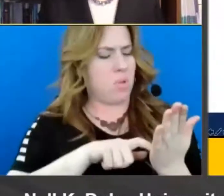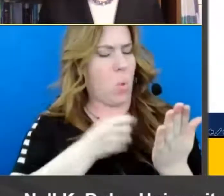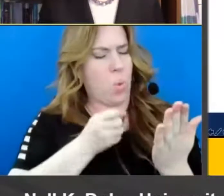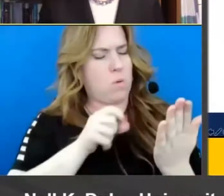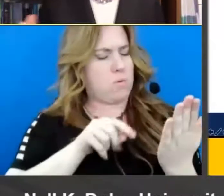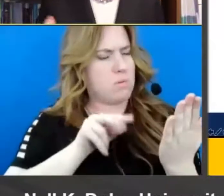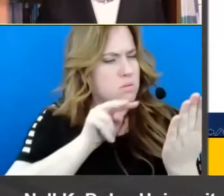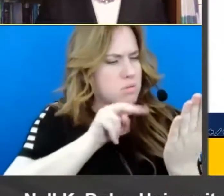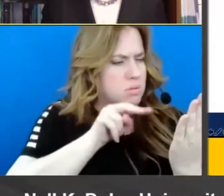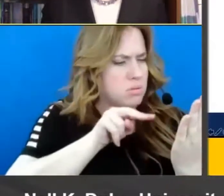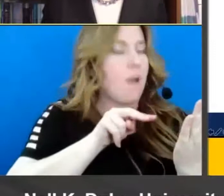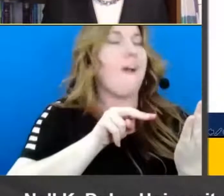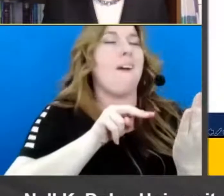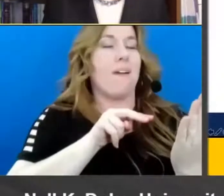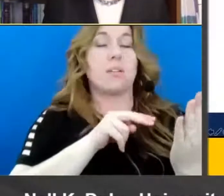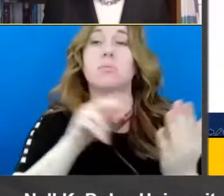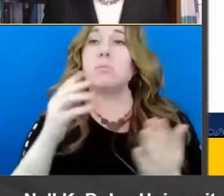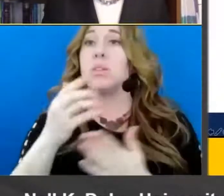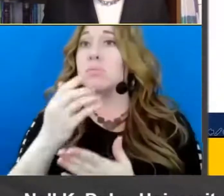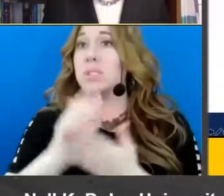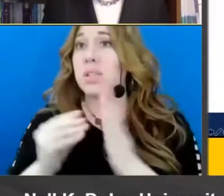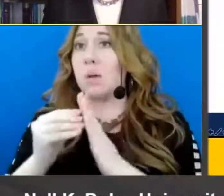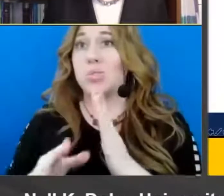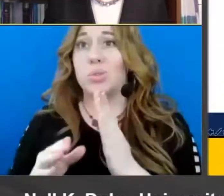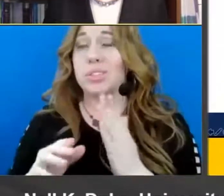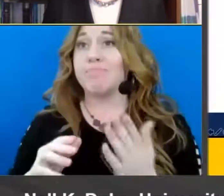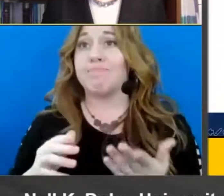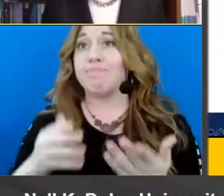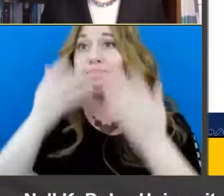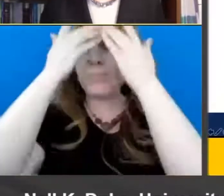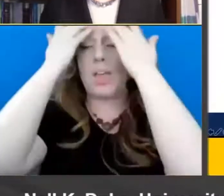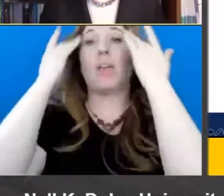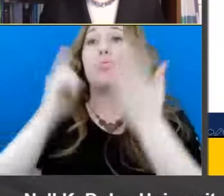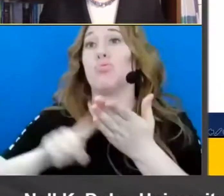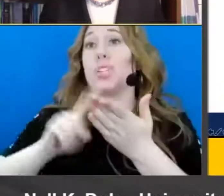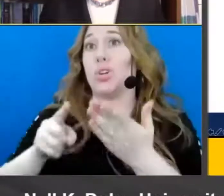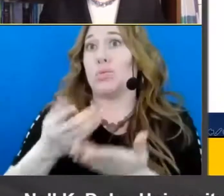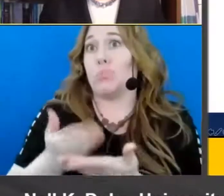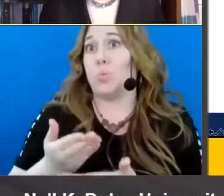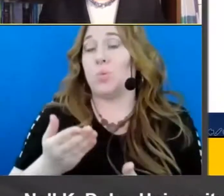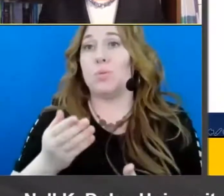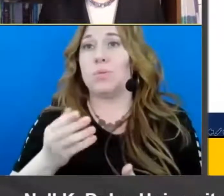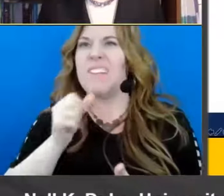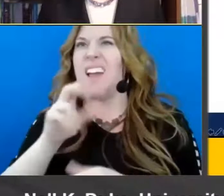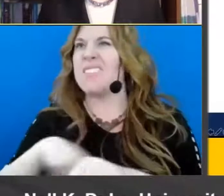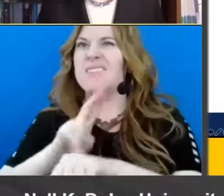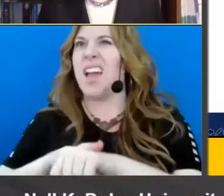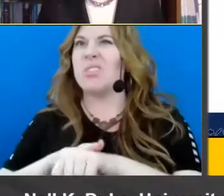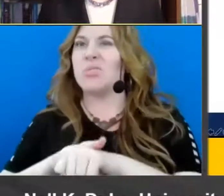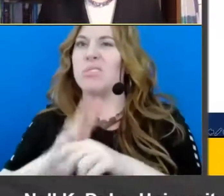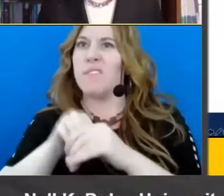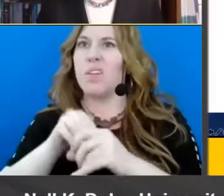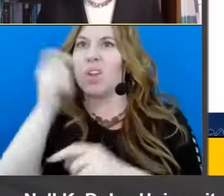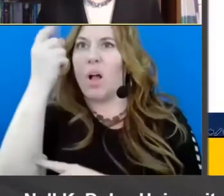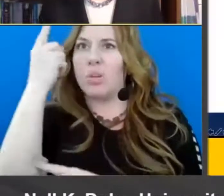wrong but other students um don't and research has found this just don't as naturally engage in comprehension